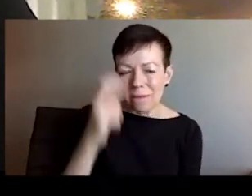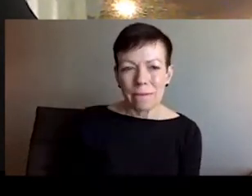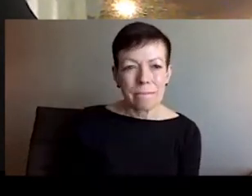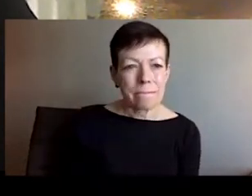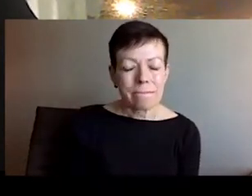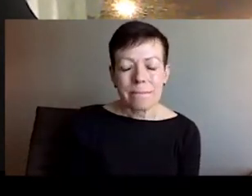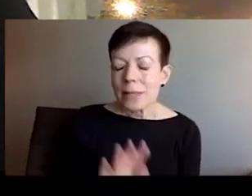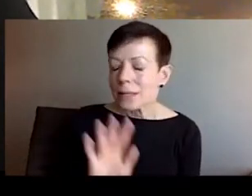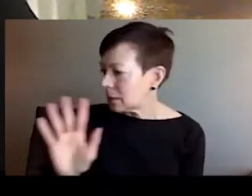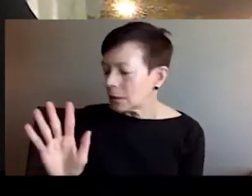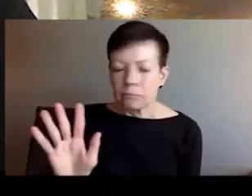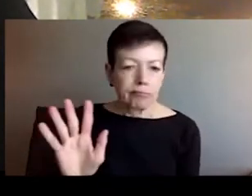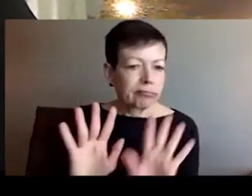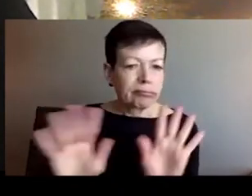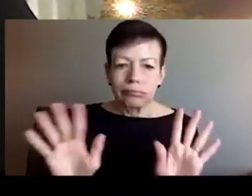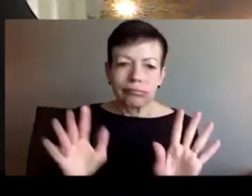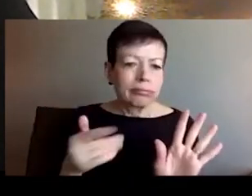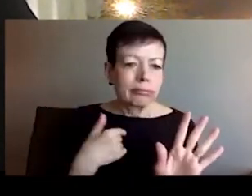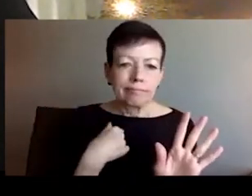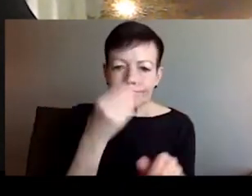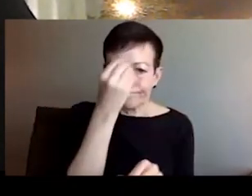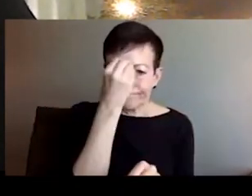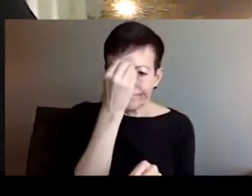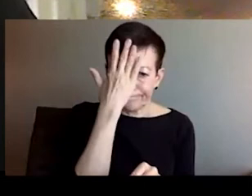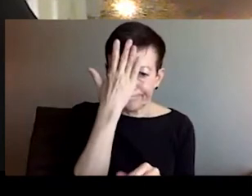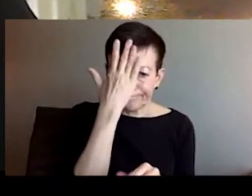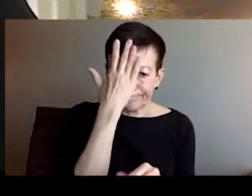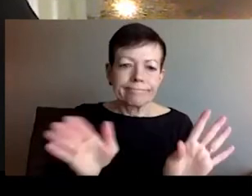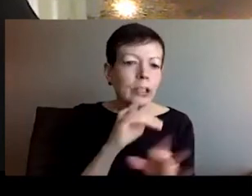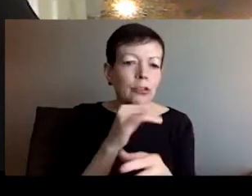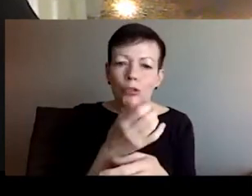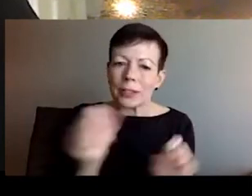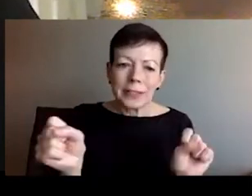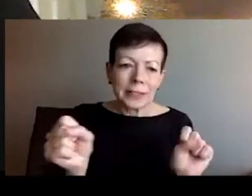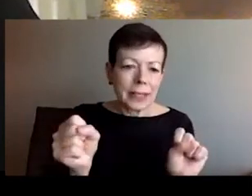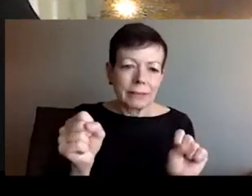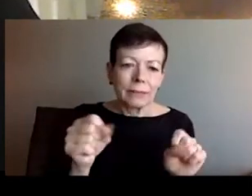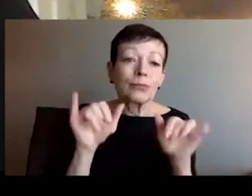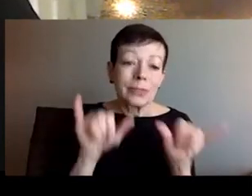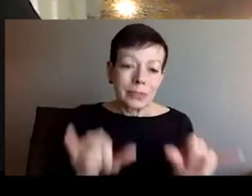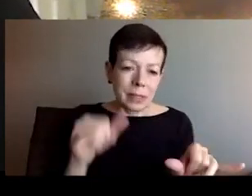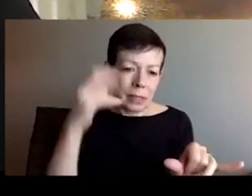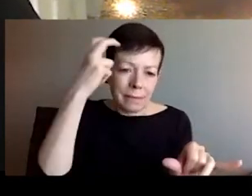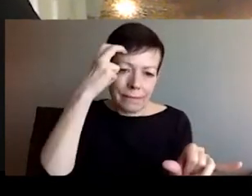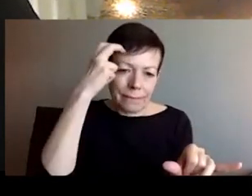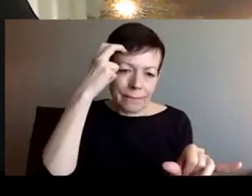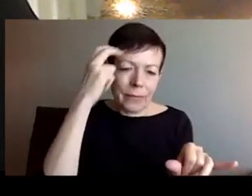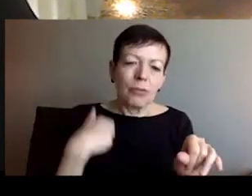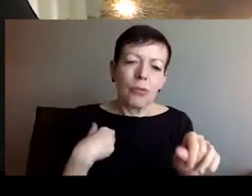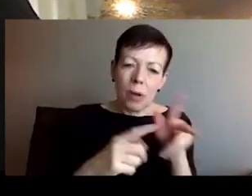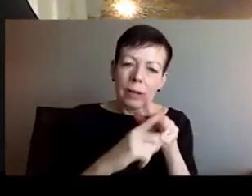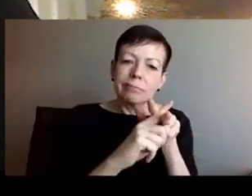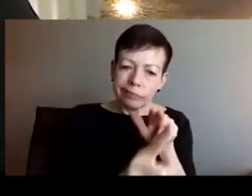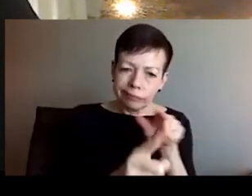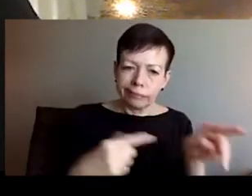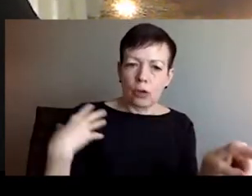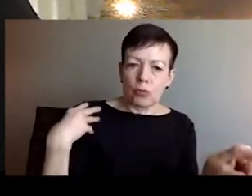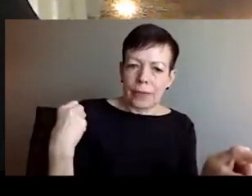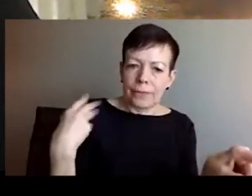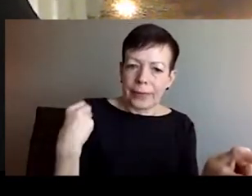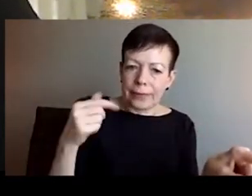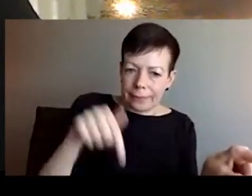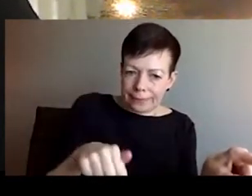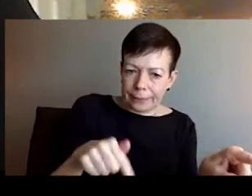I was based in Kyiv, from where I was also need to move now because I'm also in Lviv